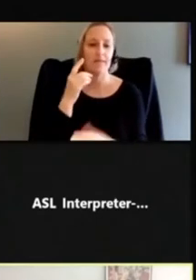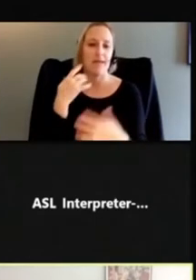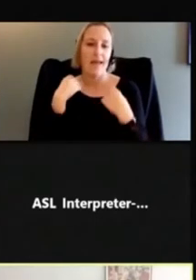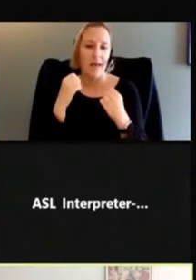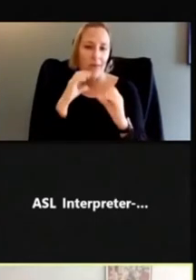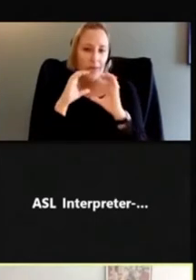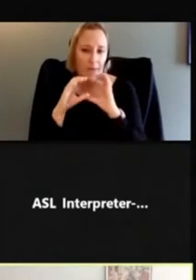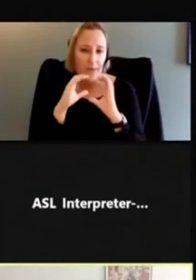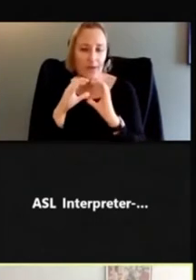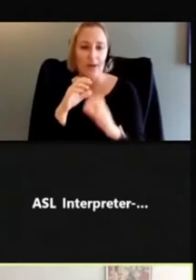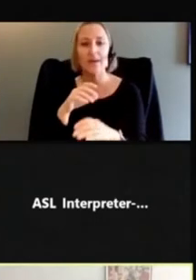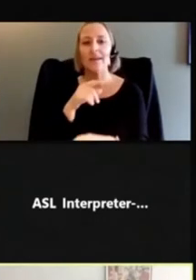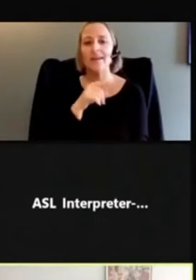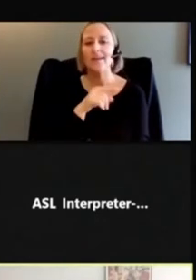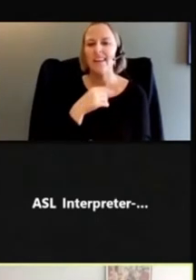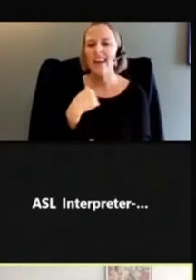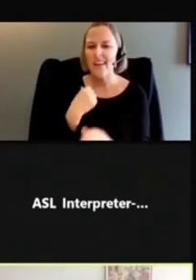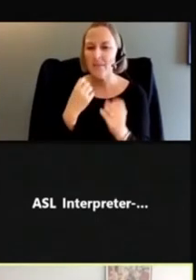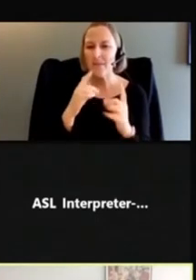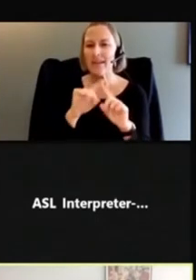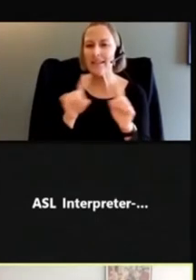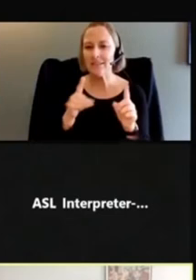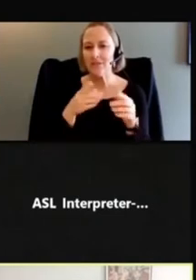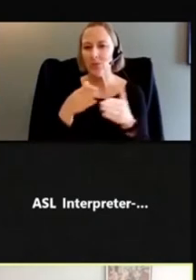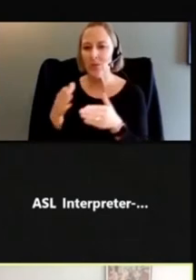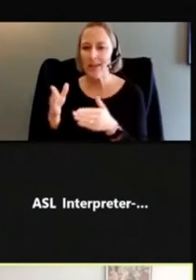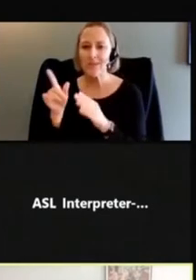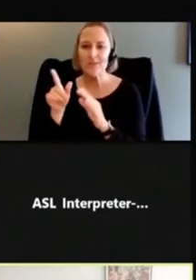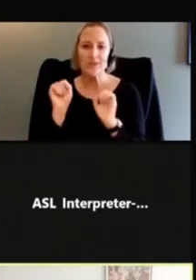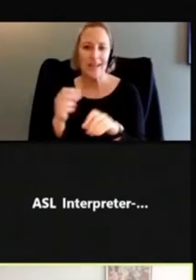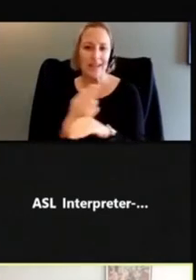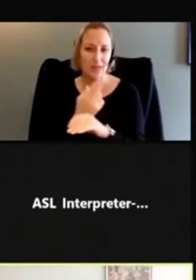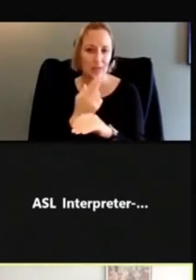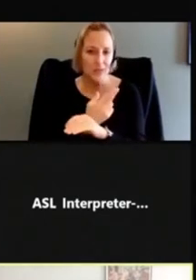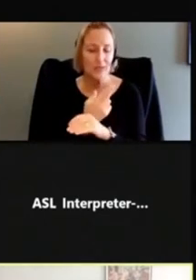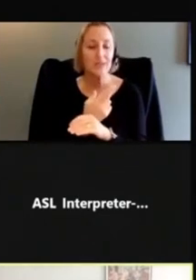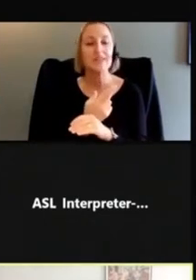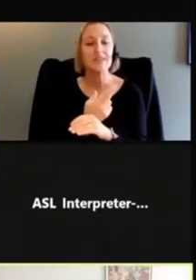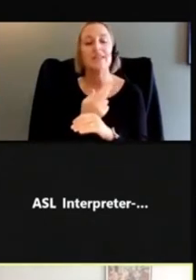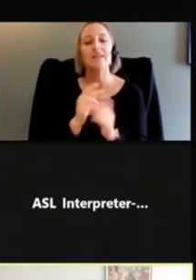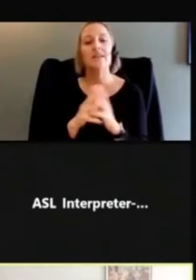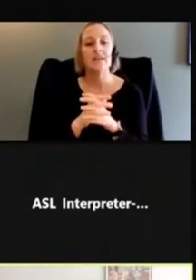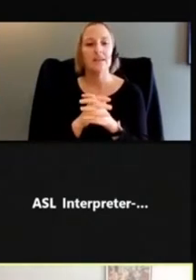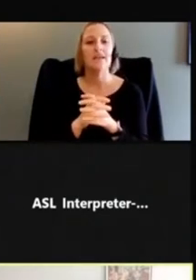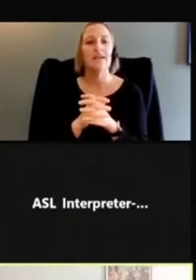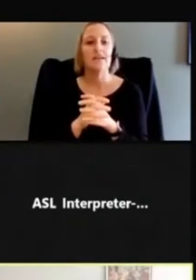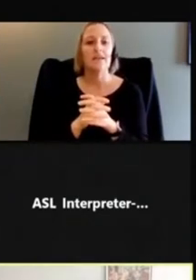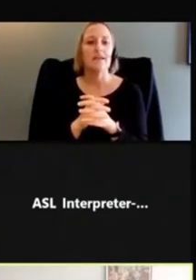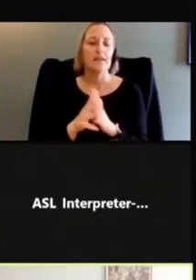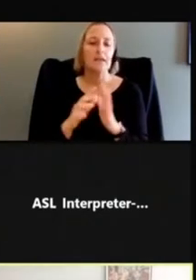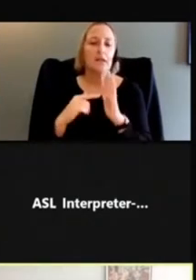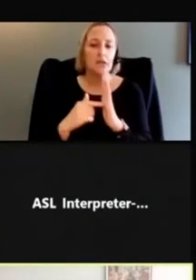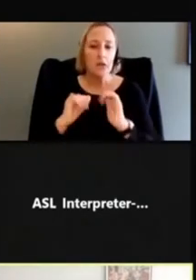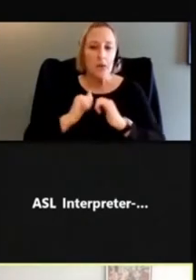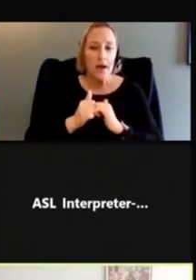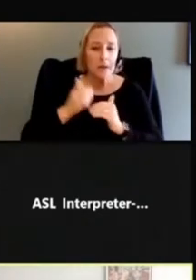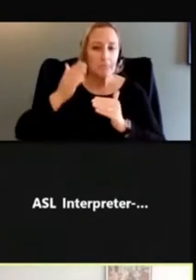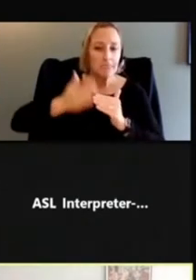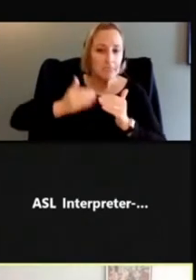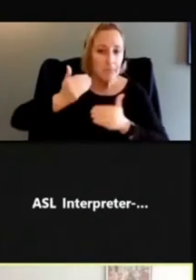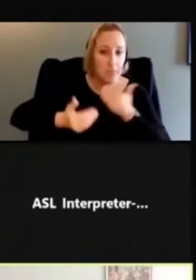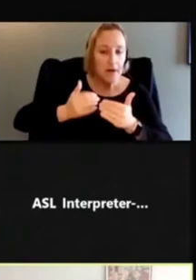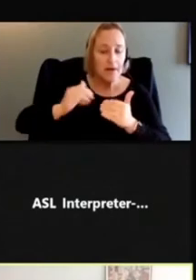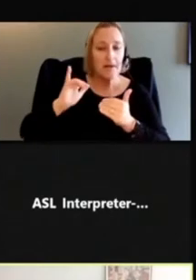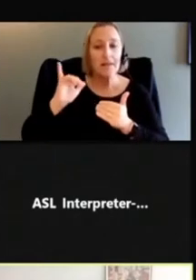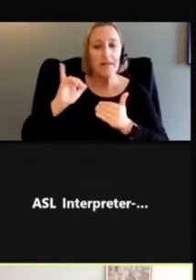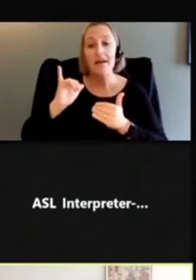Pictograms have a lot of different applications. So to show how to complete a process such as washing your